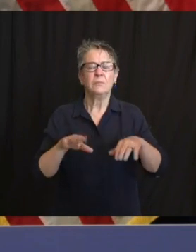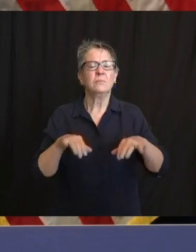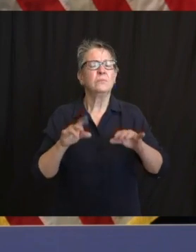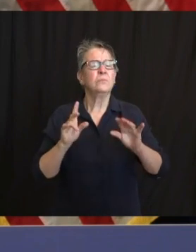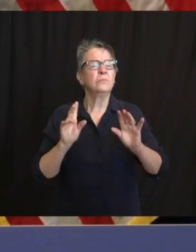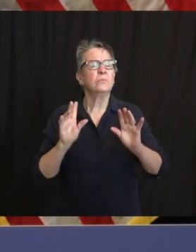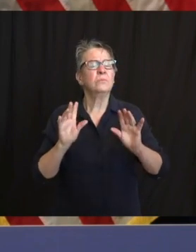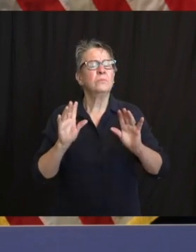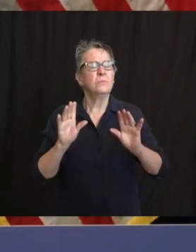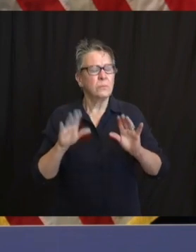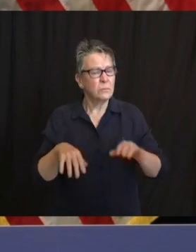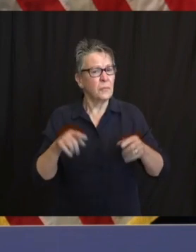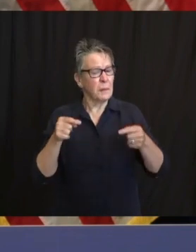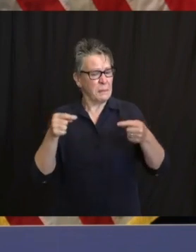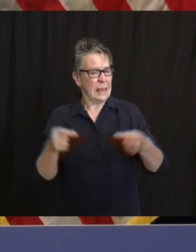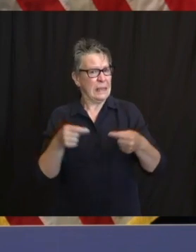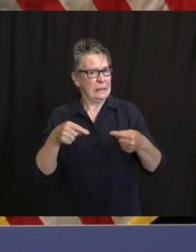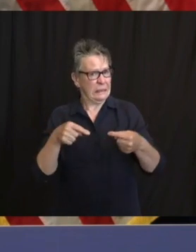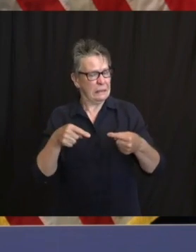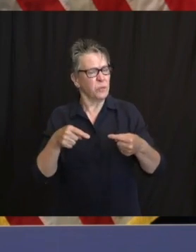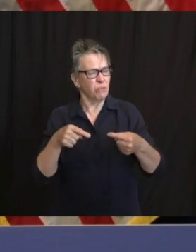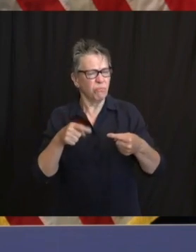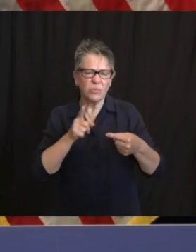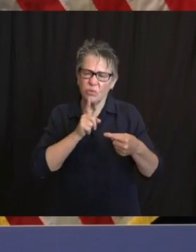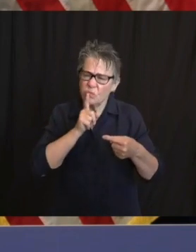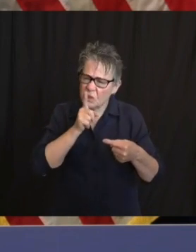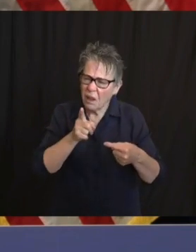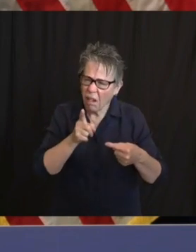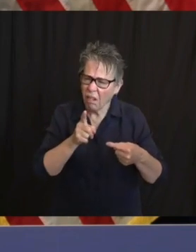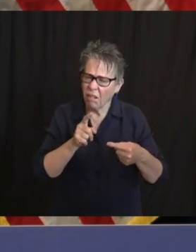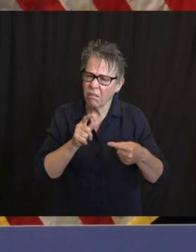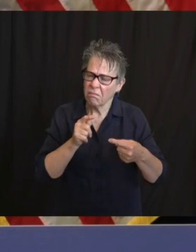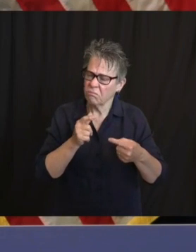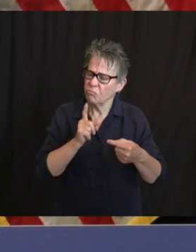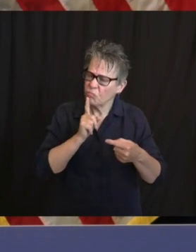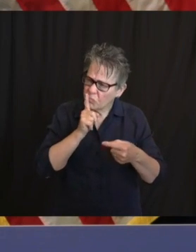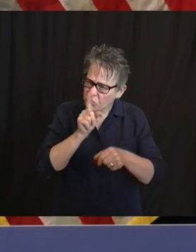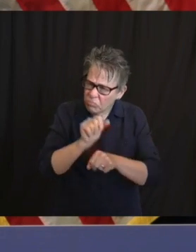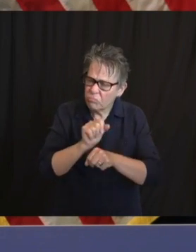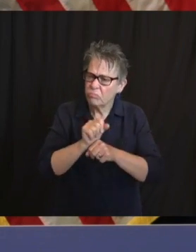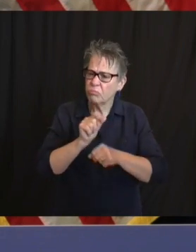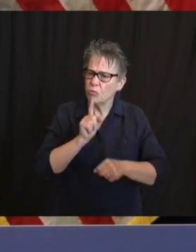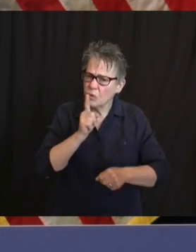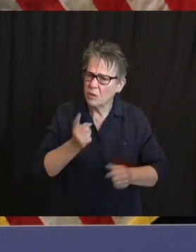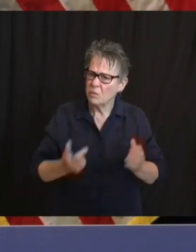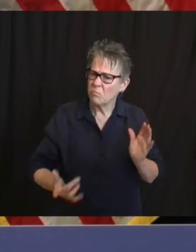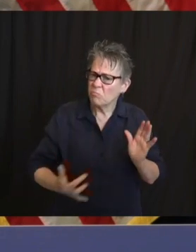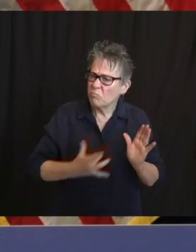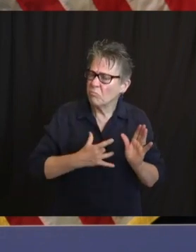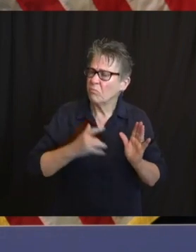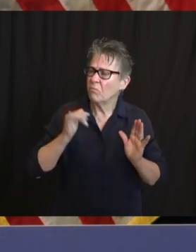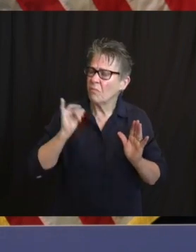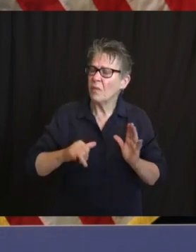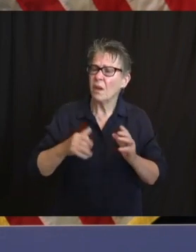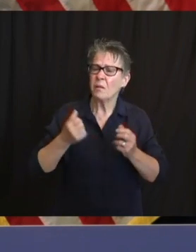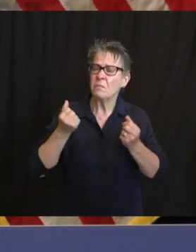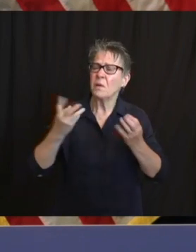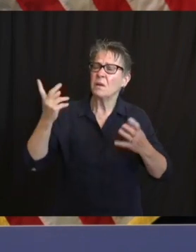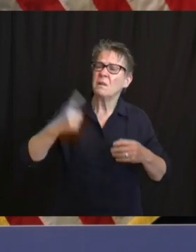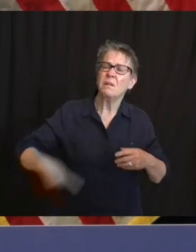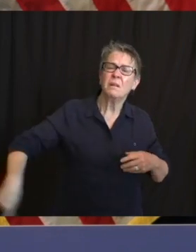for change and equal justice from black and brown communities. This is a